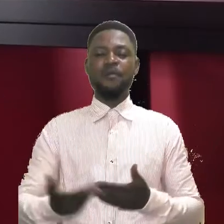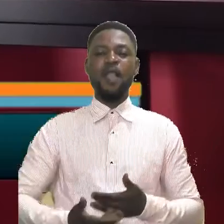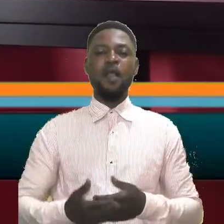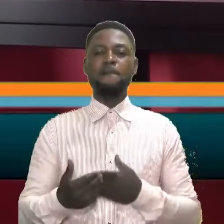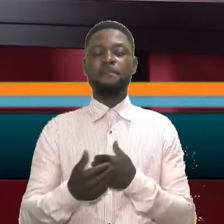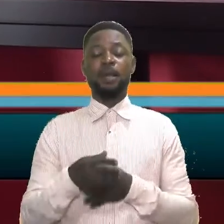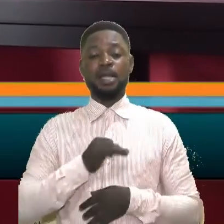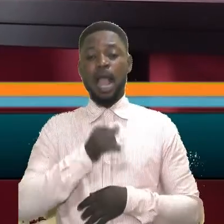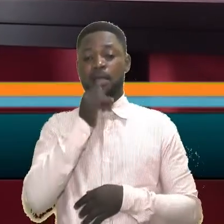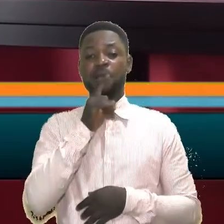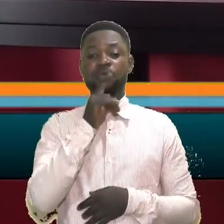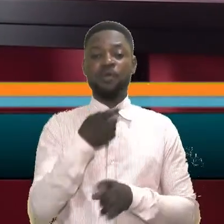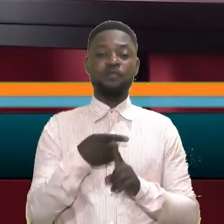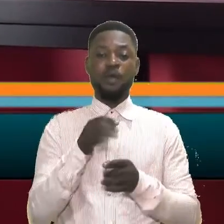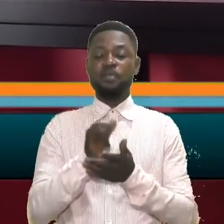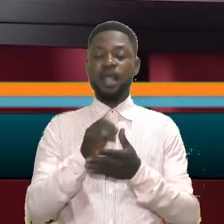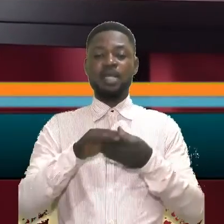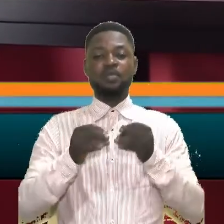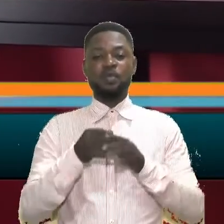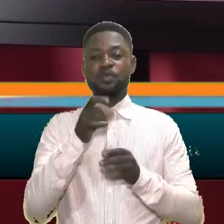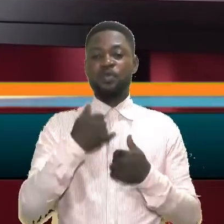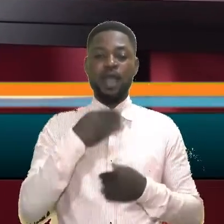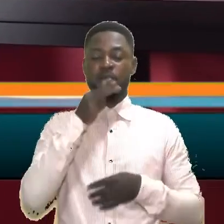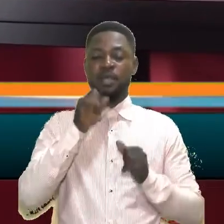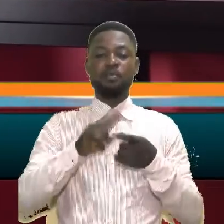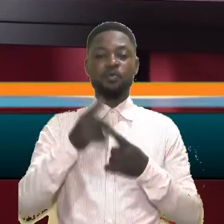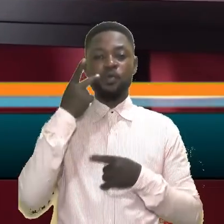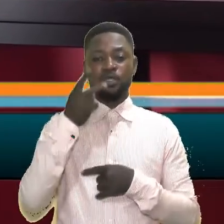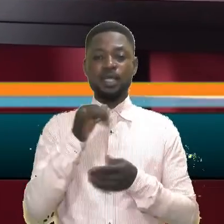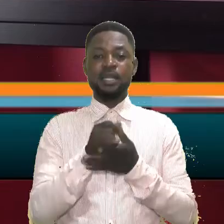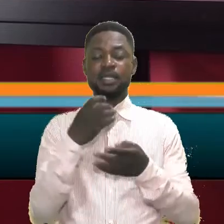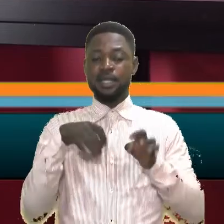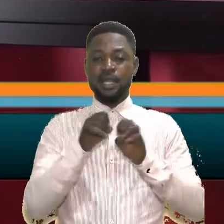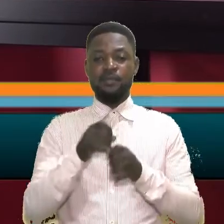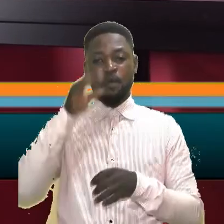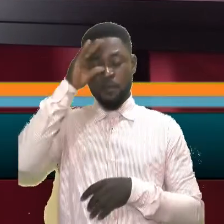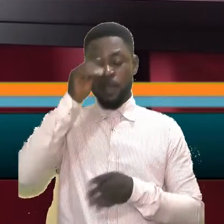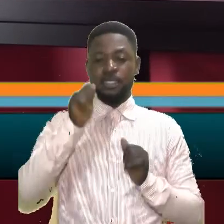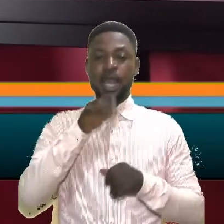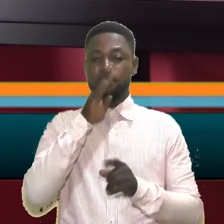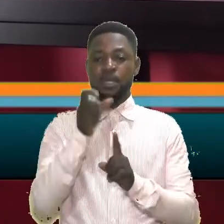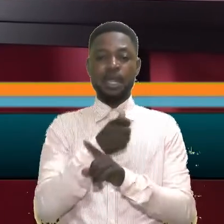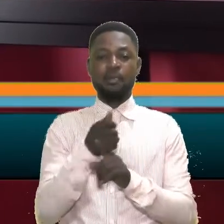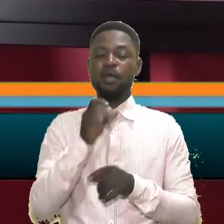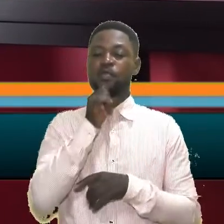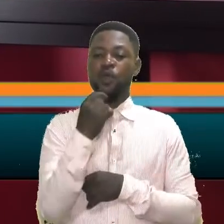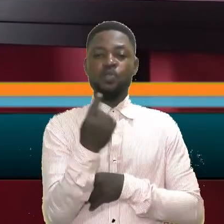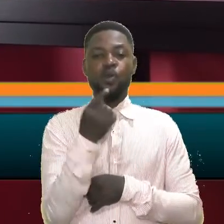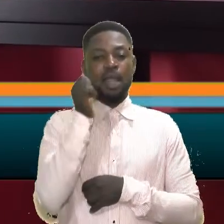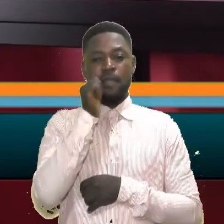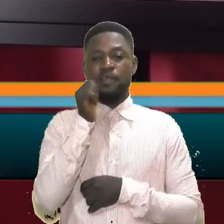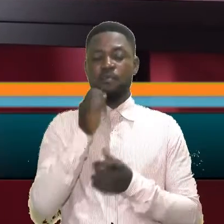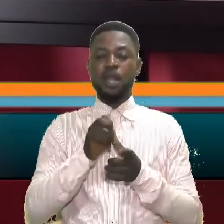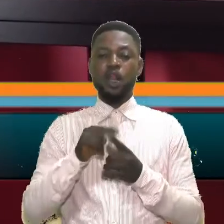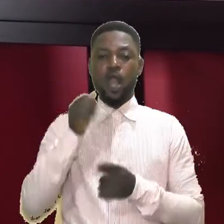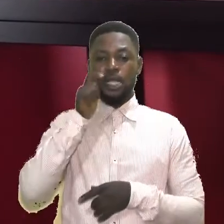Yeah, welcome back! I am sure from an existing story you have been able to see that even boys can be abused. It's not only